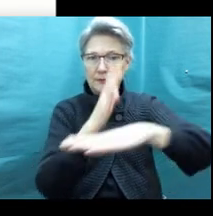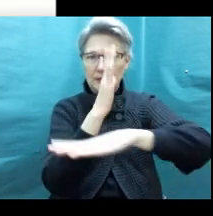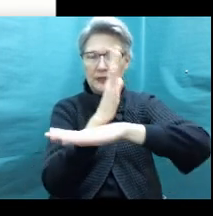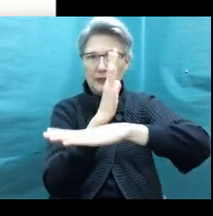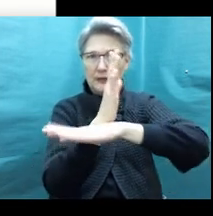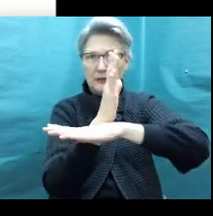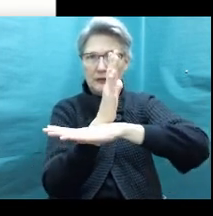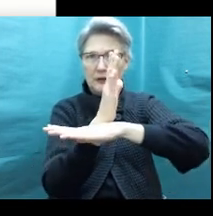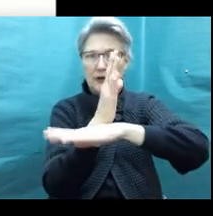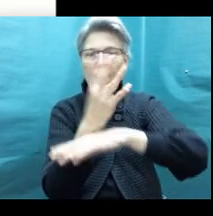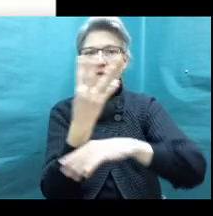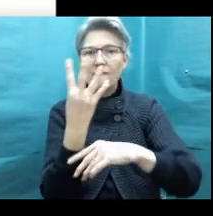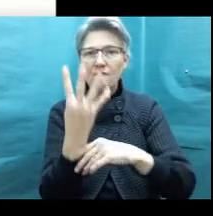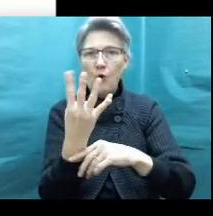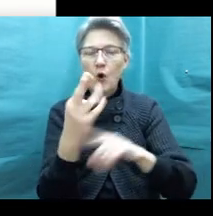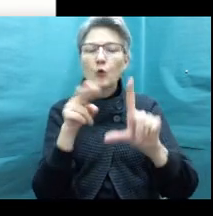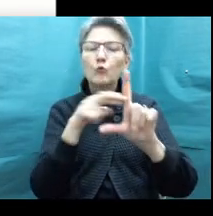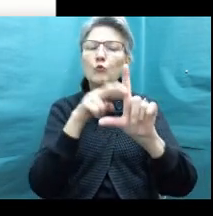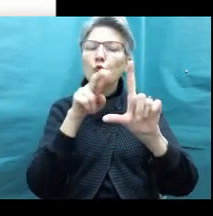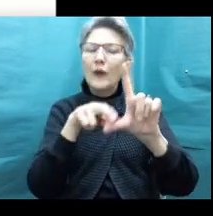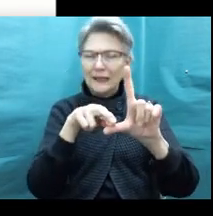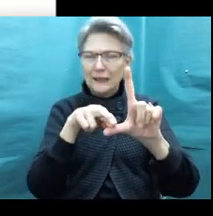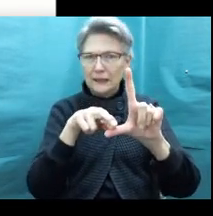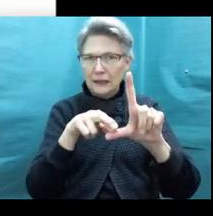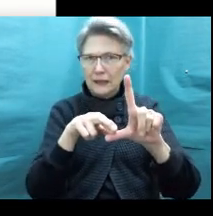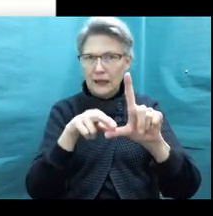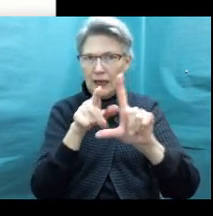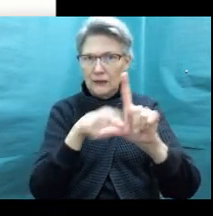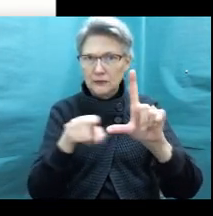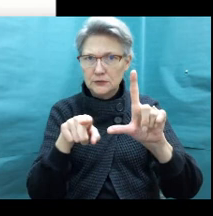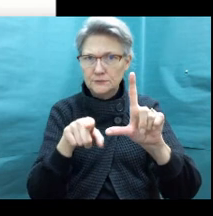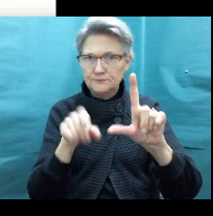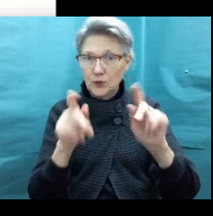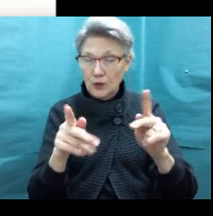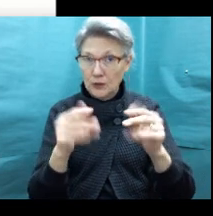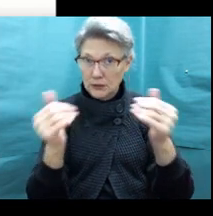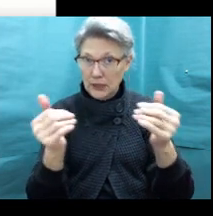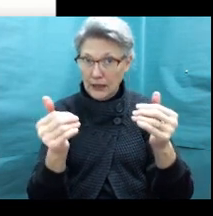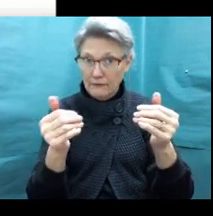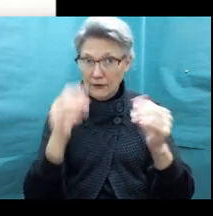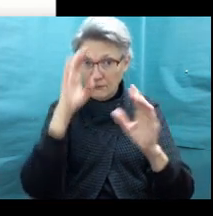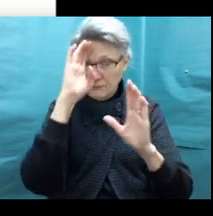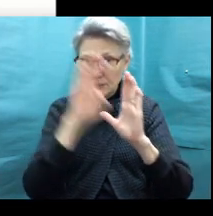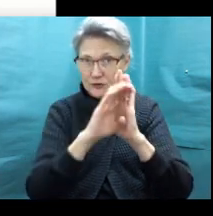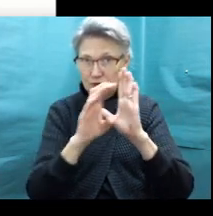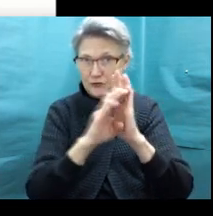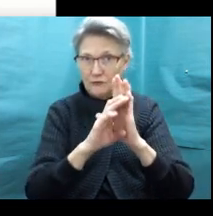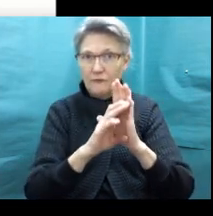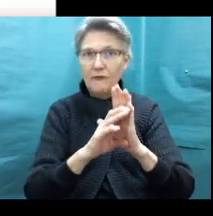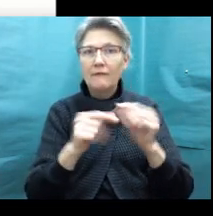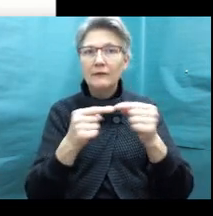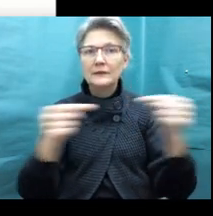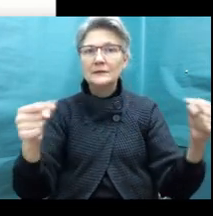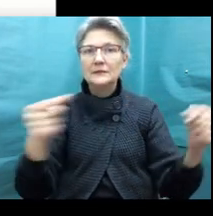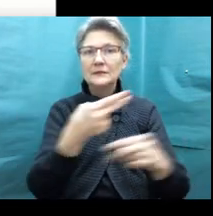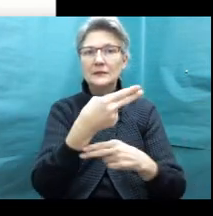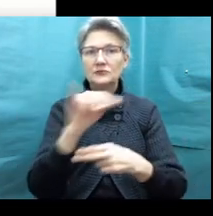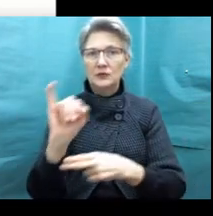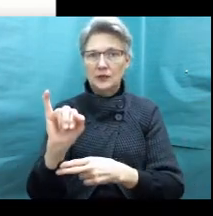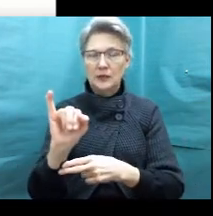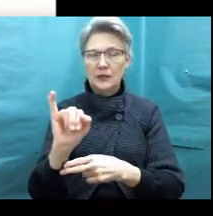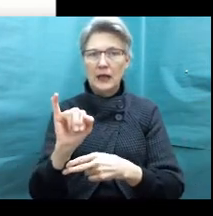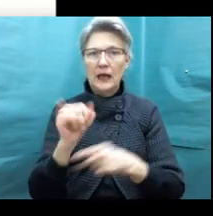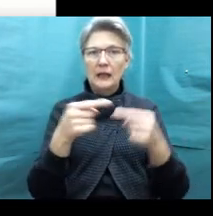form four right angles. So here I have a picture of lines lines HI and